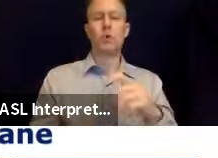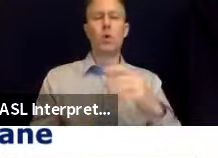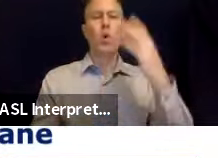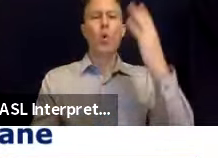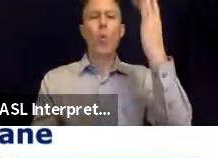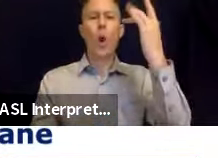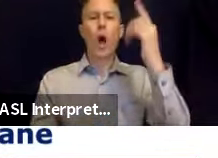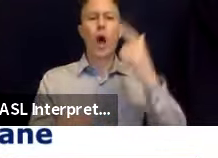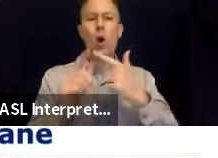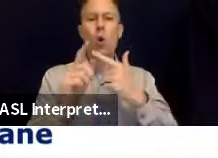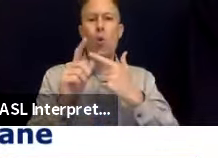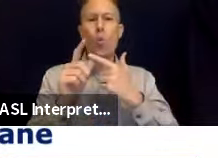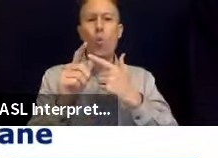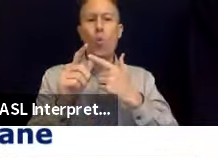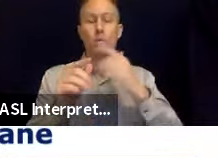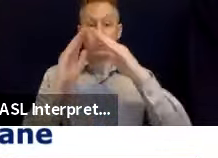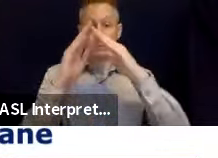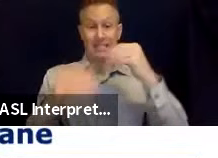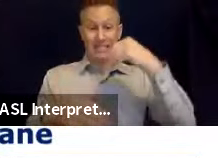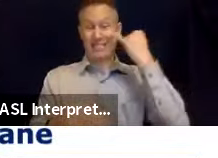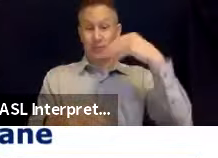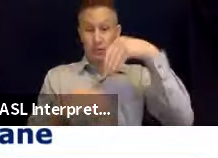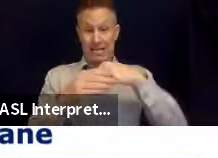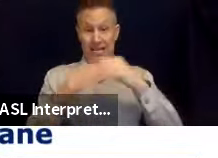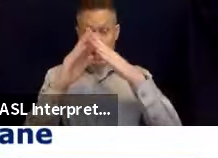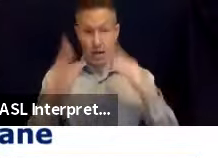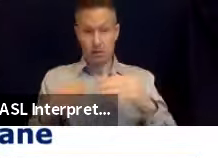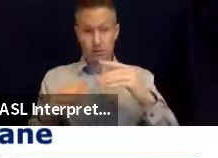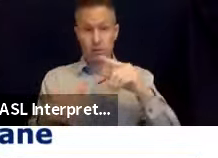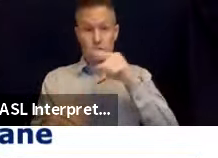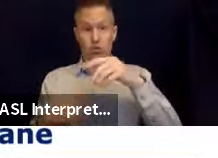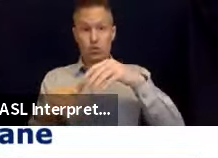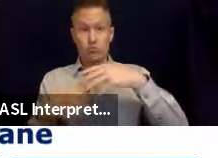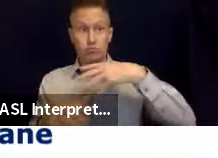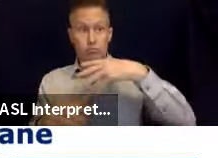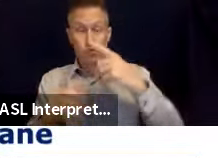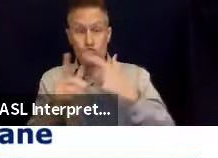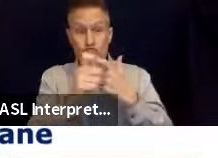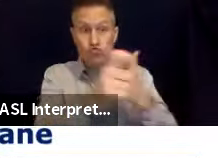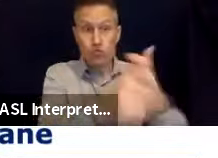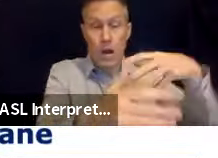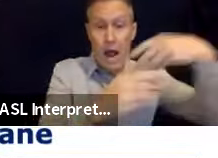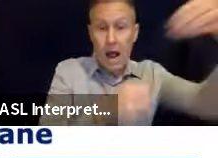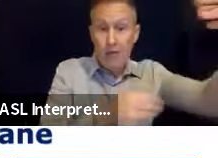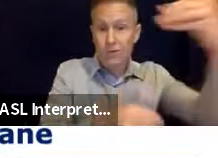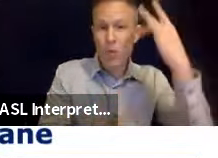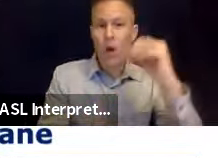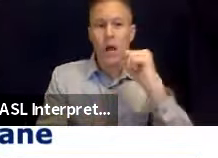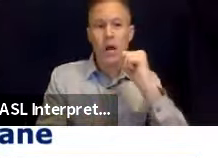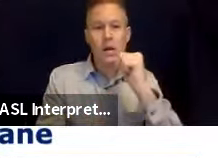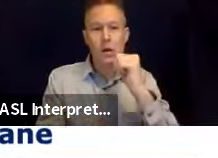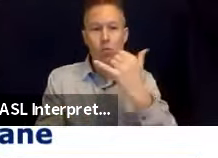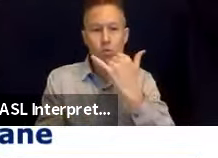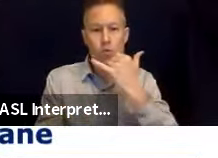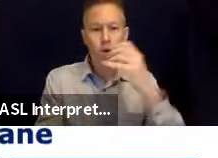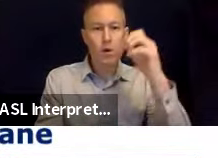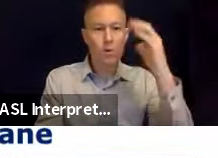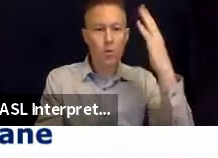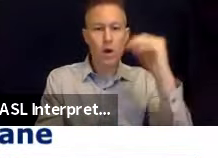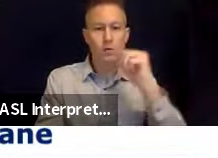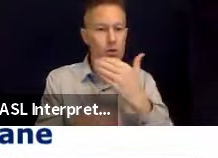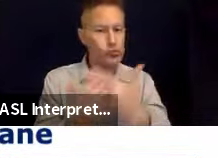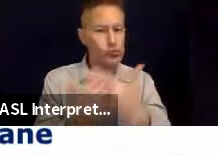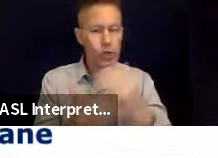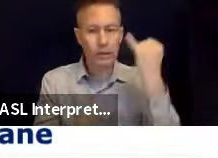not a good idea? It is because when people run outside, they, especially with the quality of our buildings, are